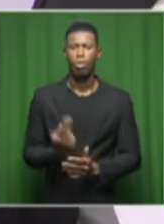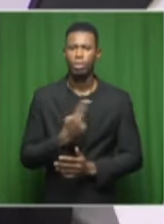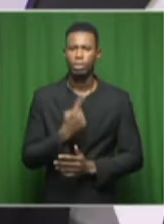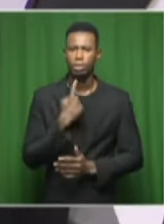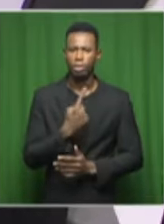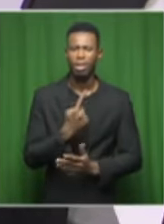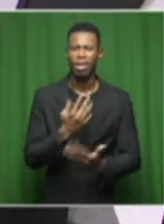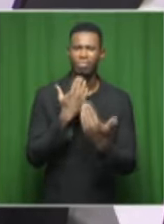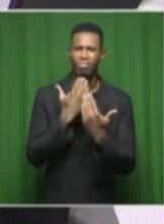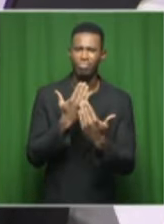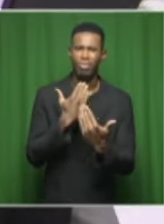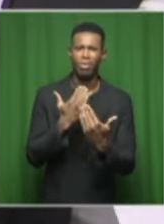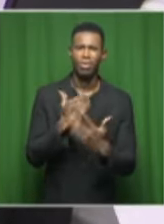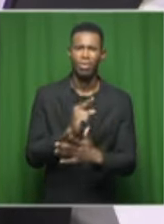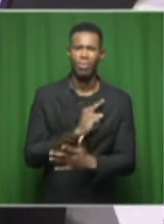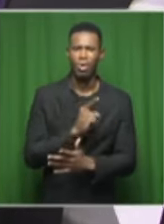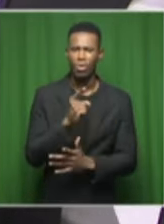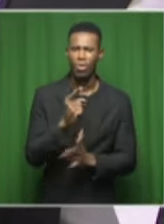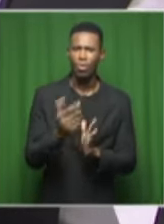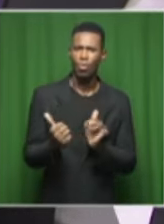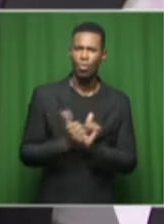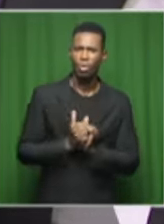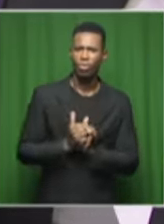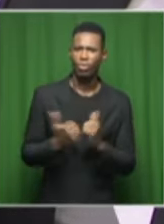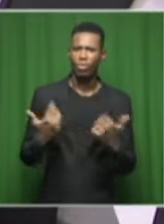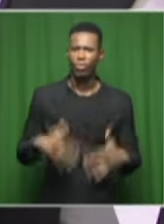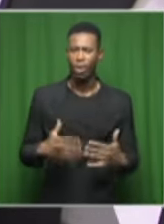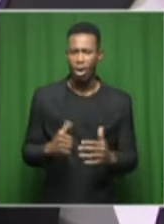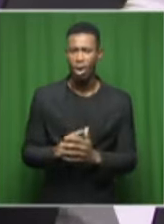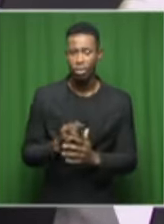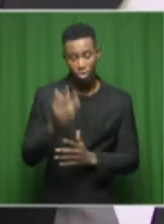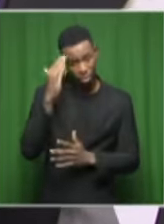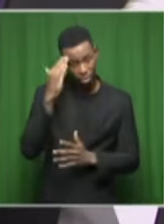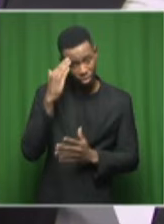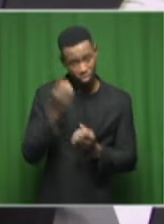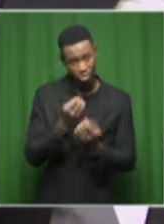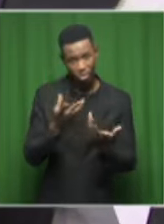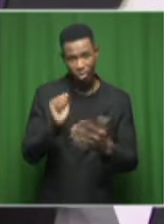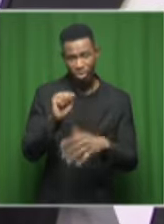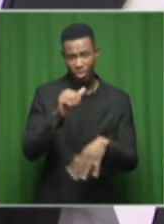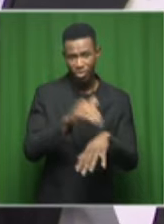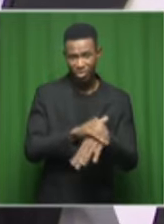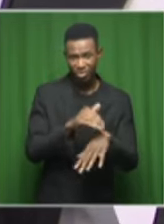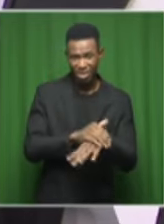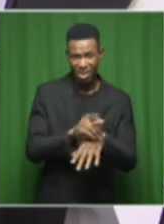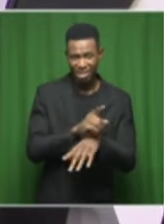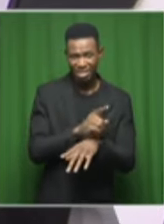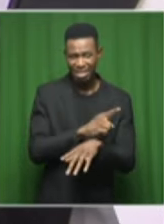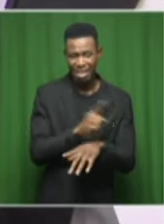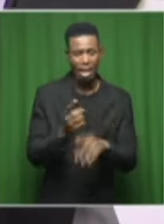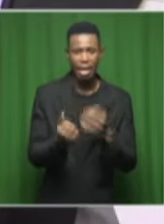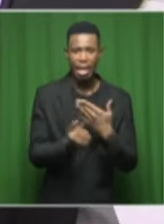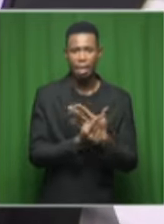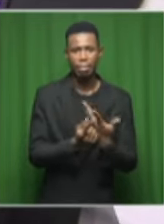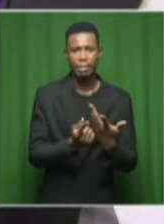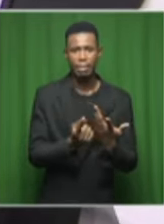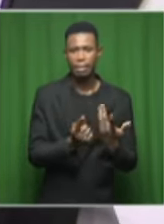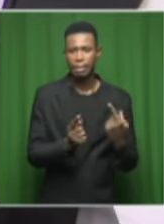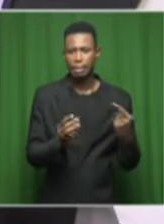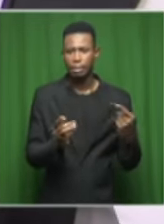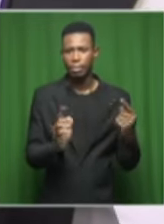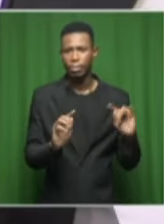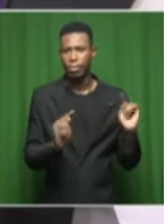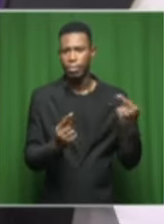for having started with us this way. You know most of your friends couldn't survive up to this far. And if you have